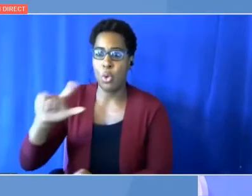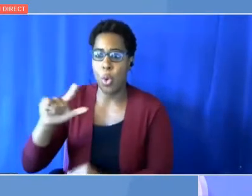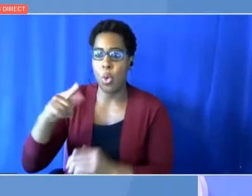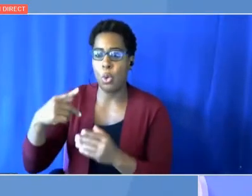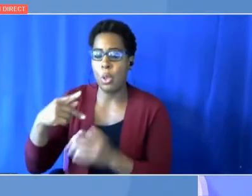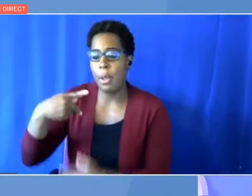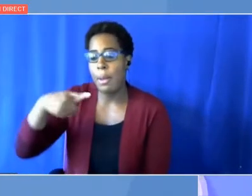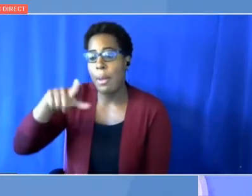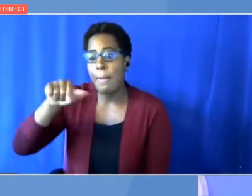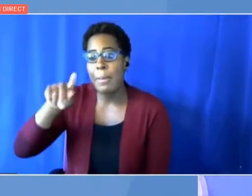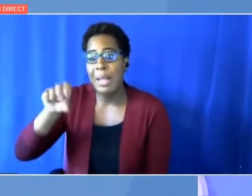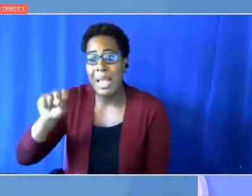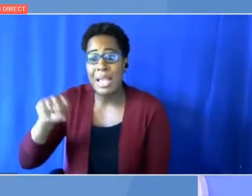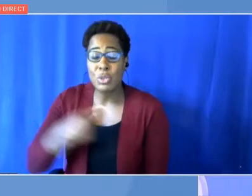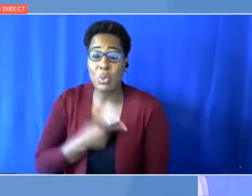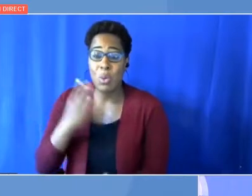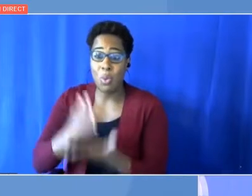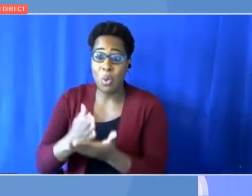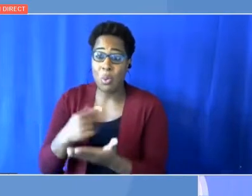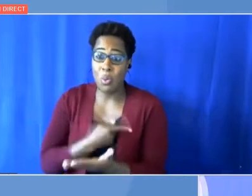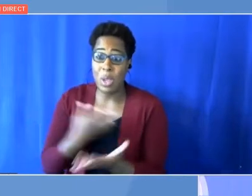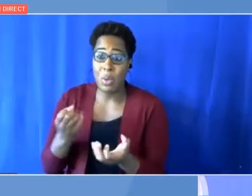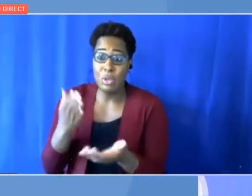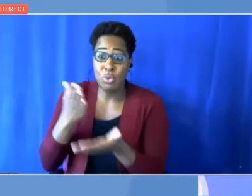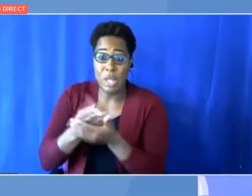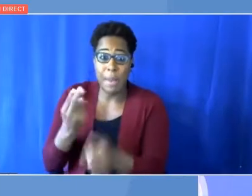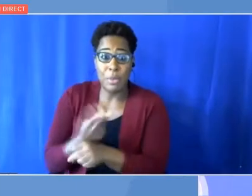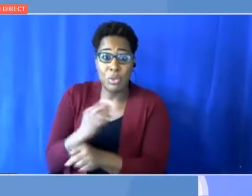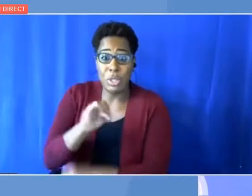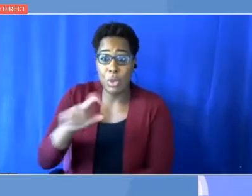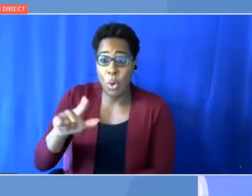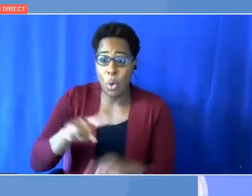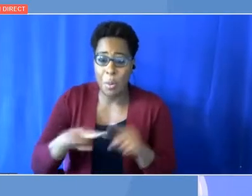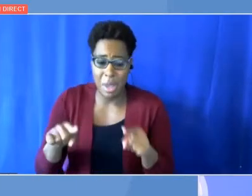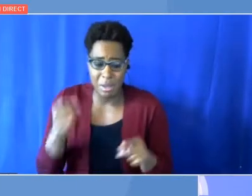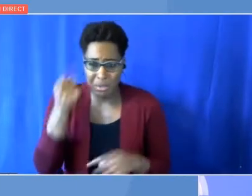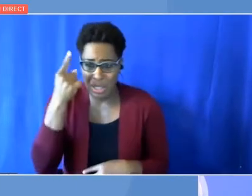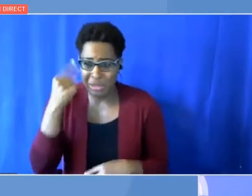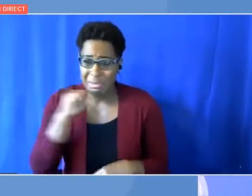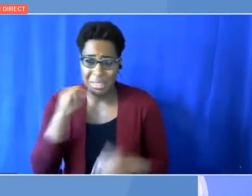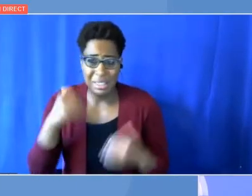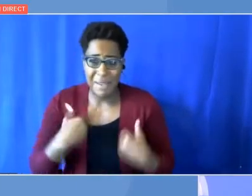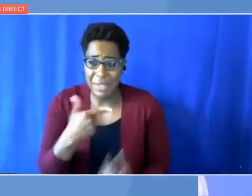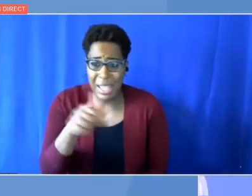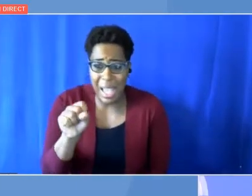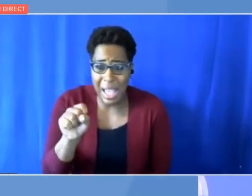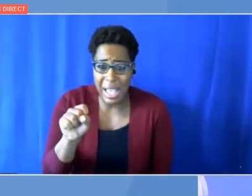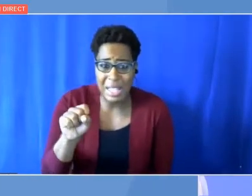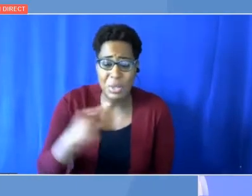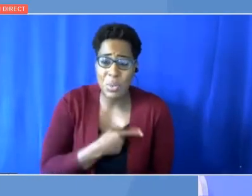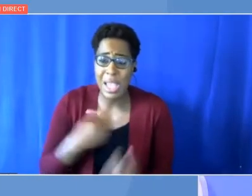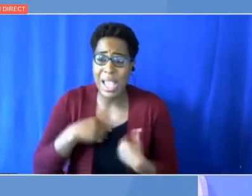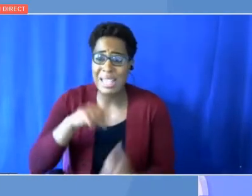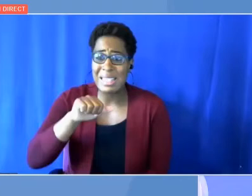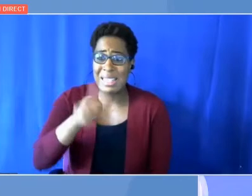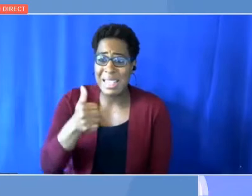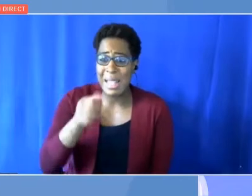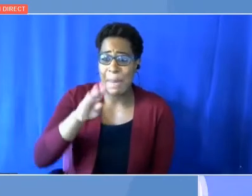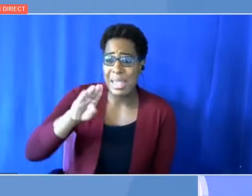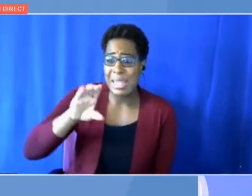system. I have two CCGTs that are idle. I have a transcontinental pipeline, 10 BCM pipeline that is empty.